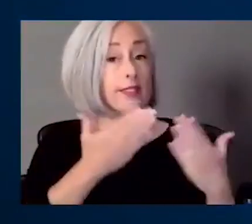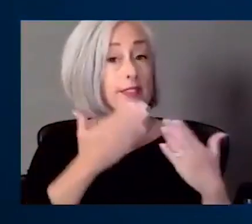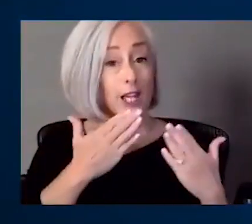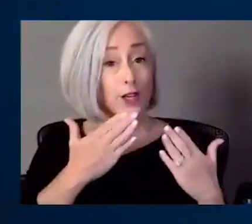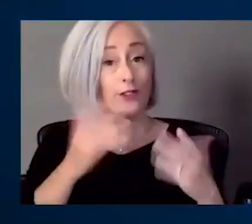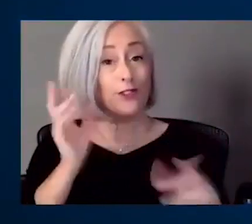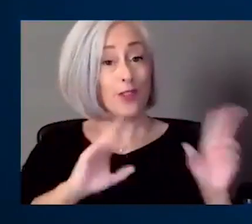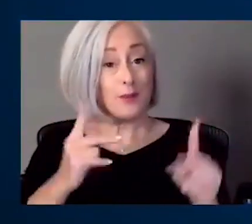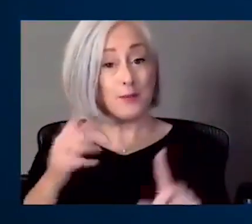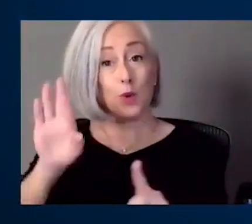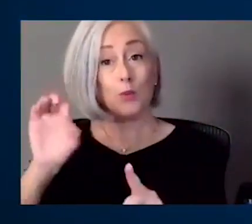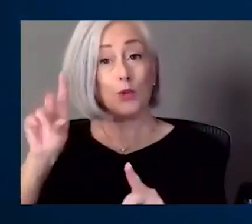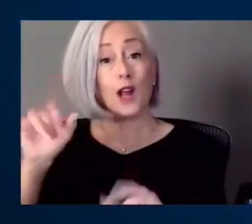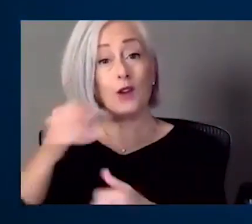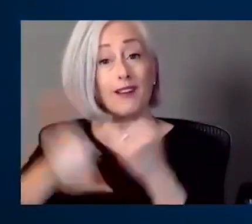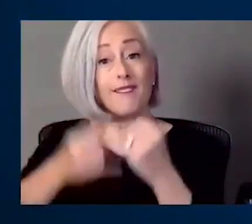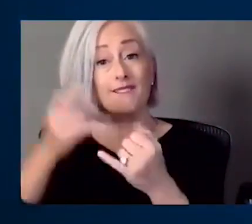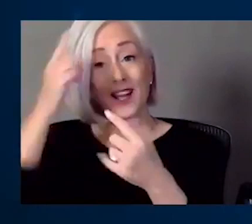thoughts?